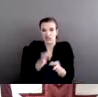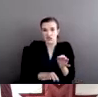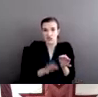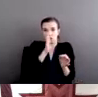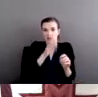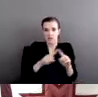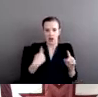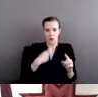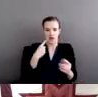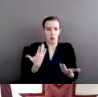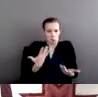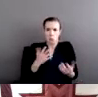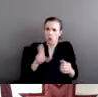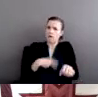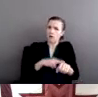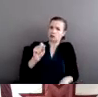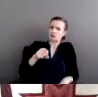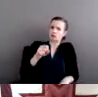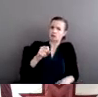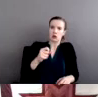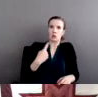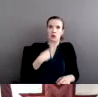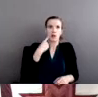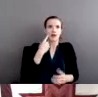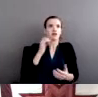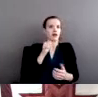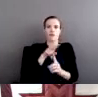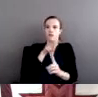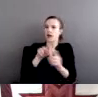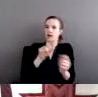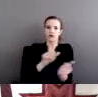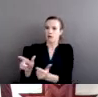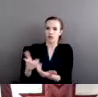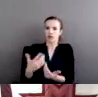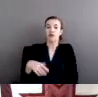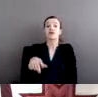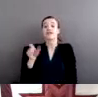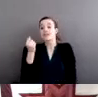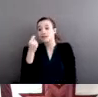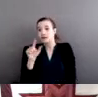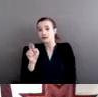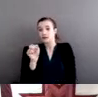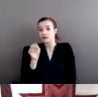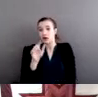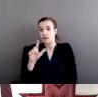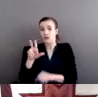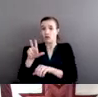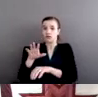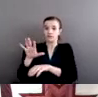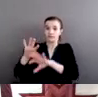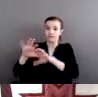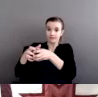it is sort of taken for granted. But in the case of tribal nations, as we'll see, the question of